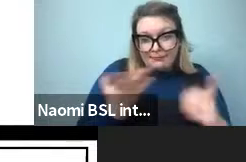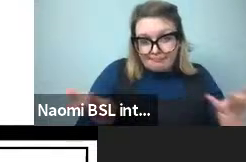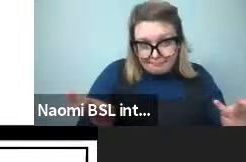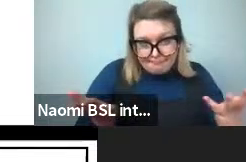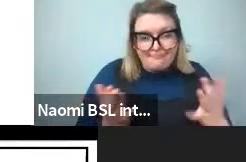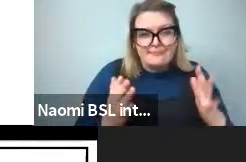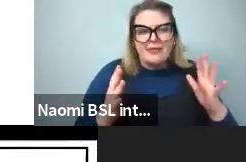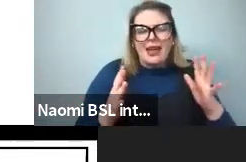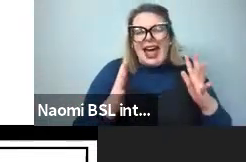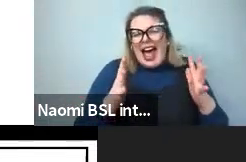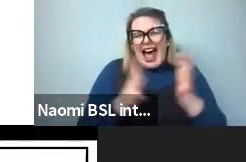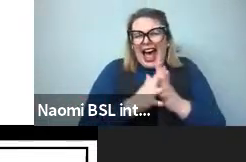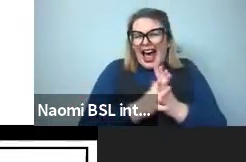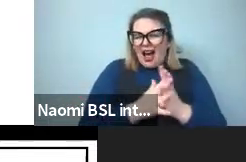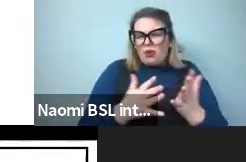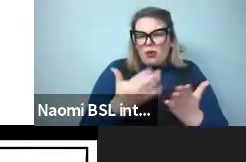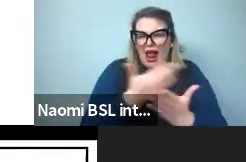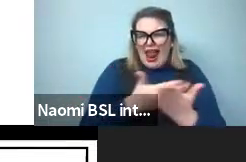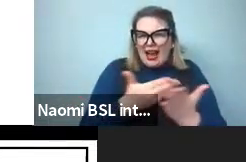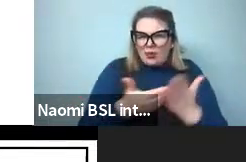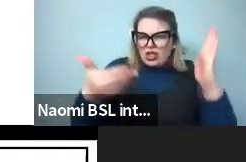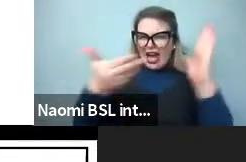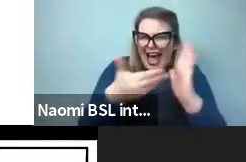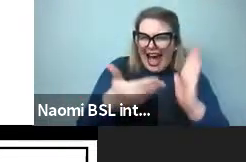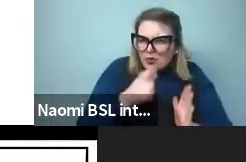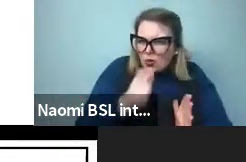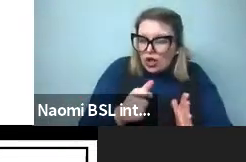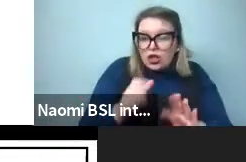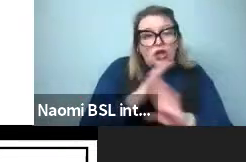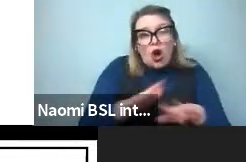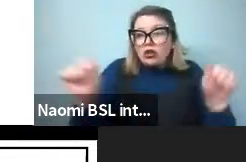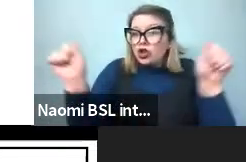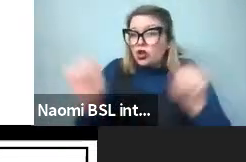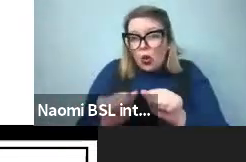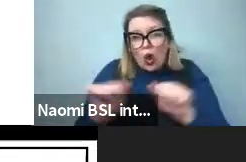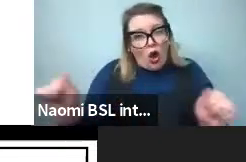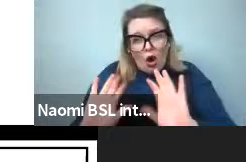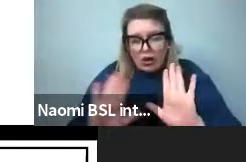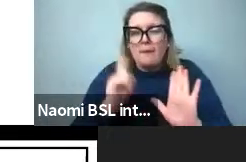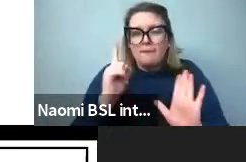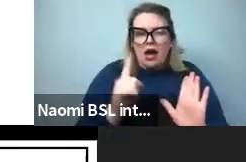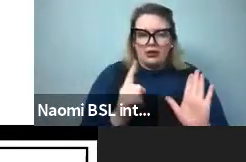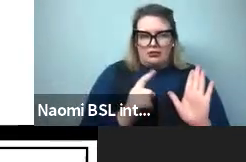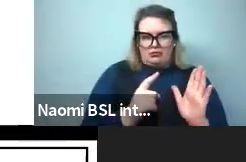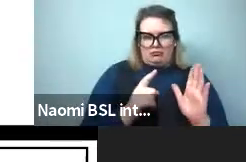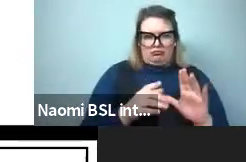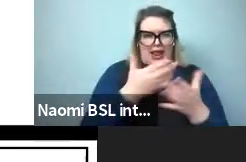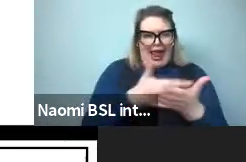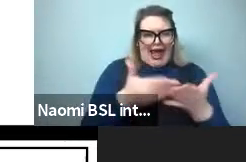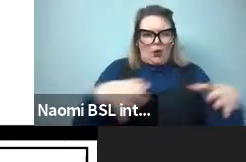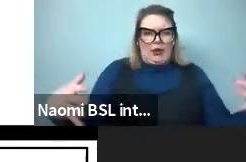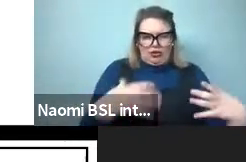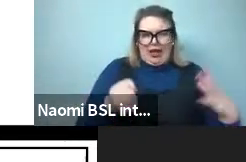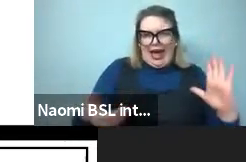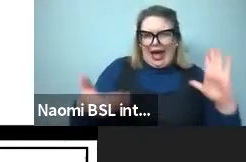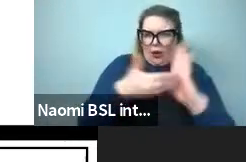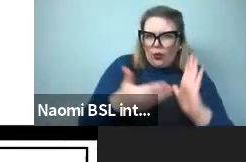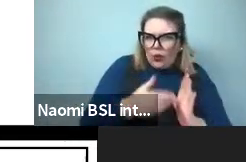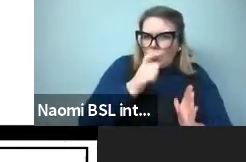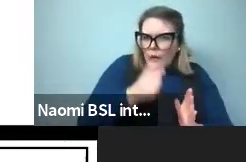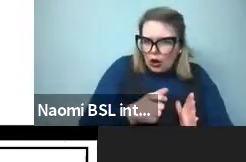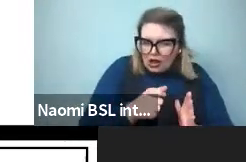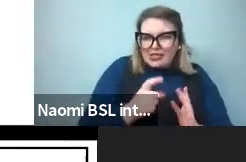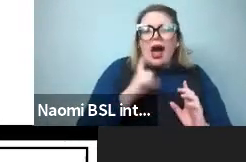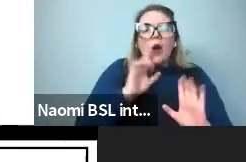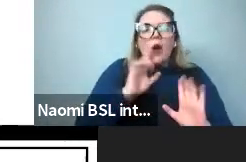words get added to a lexicon, not how they get shortened, but how they get added to a lexicon within a particular set of meanings here. I'm going to focus on color words because